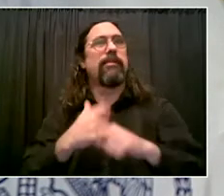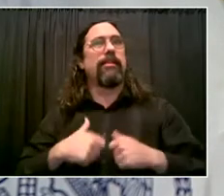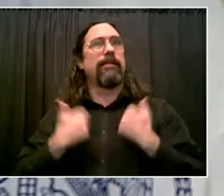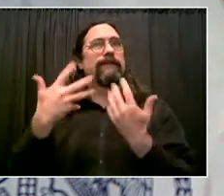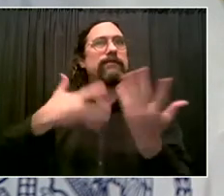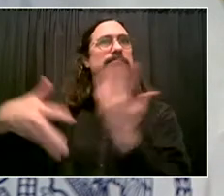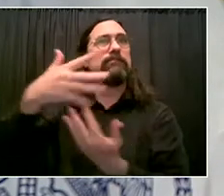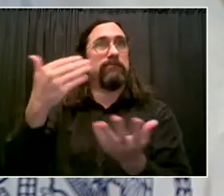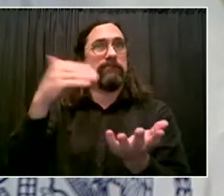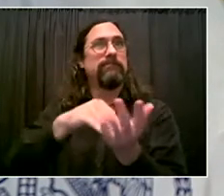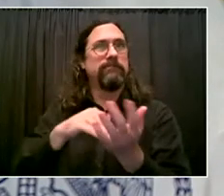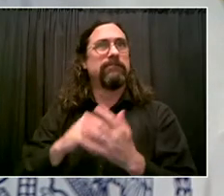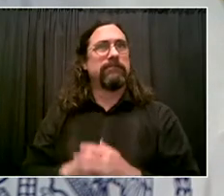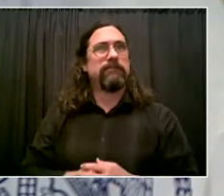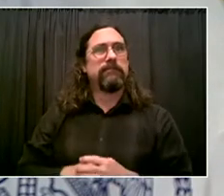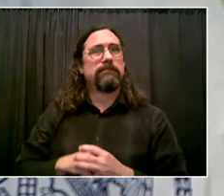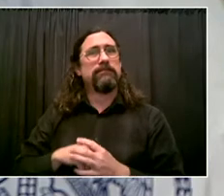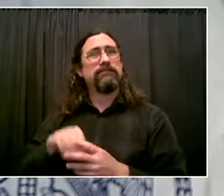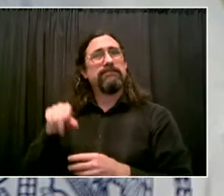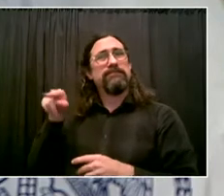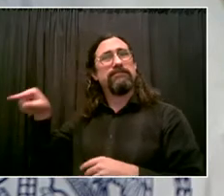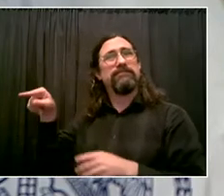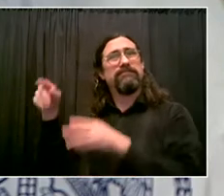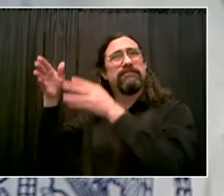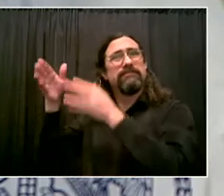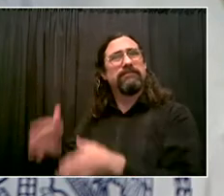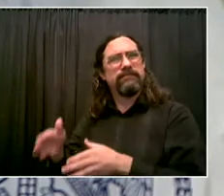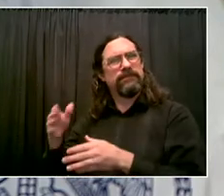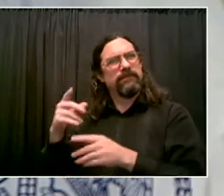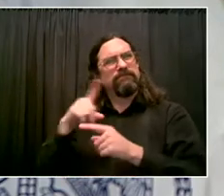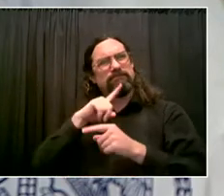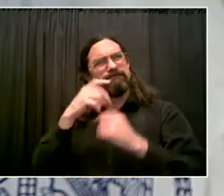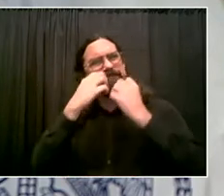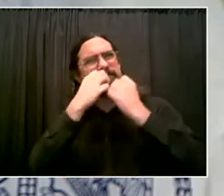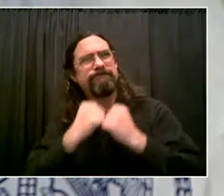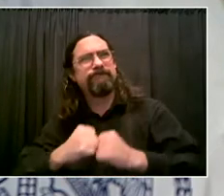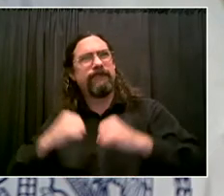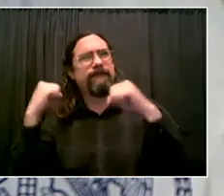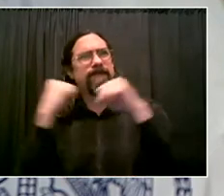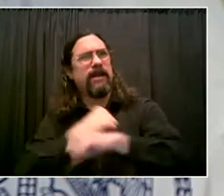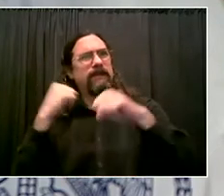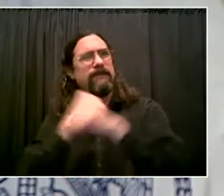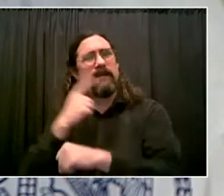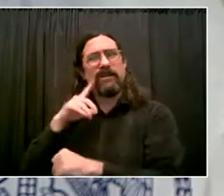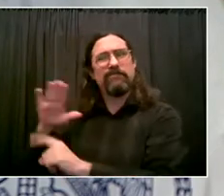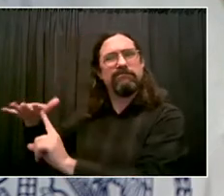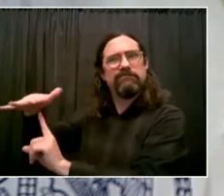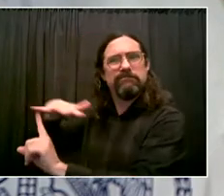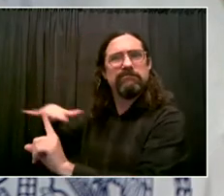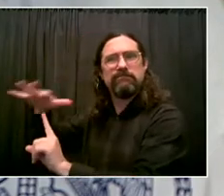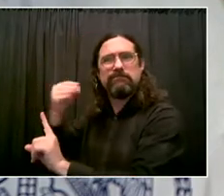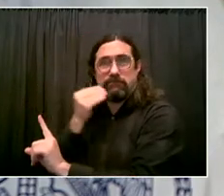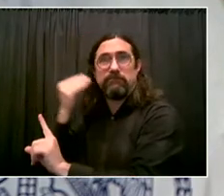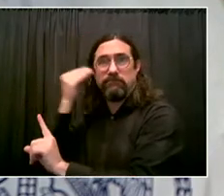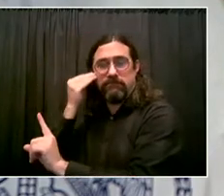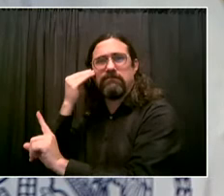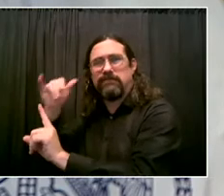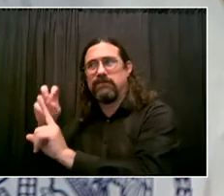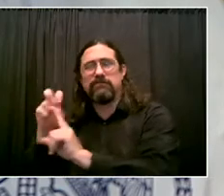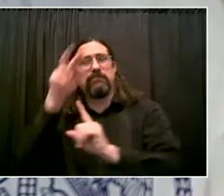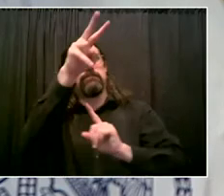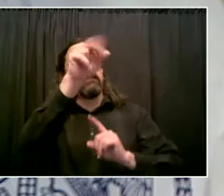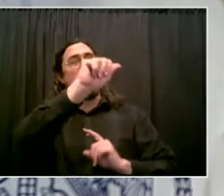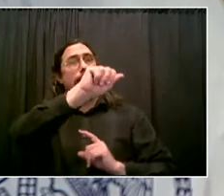has gone to the assembly to bring that same spirit of change to the work he does there. My pleasure to introduce the chair of the subcommittee on re-entry